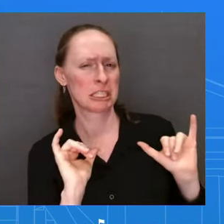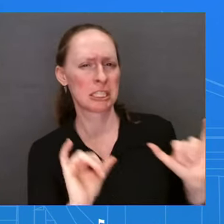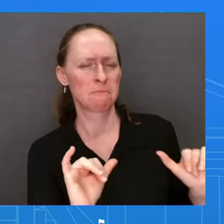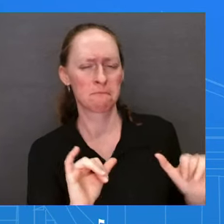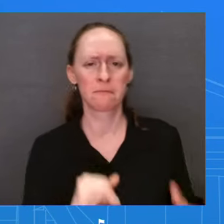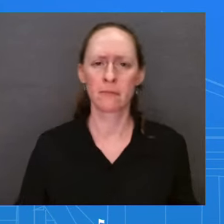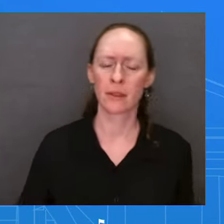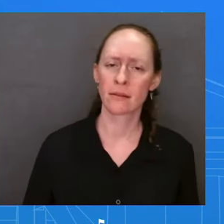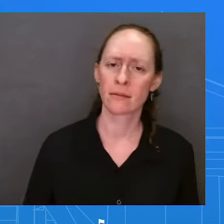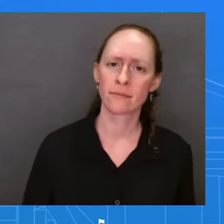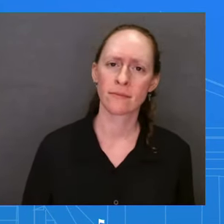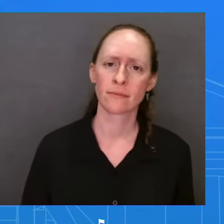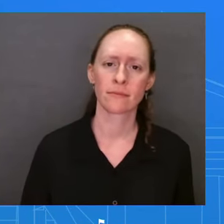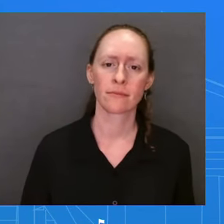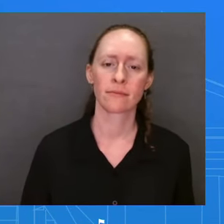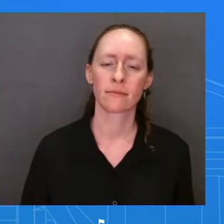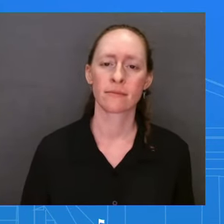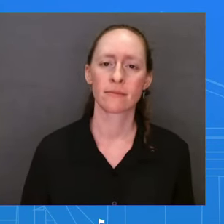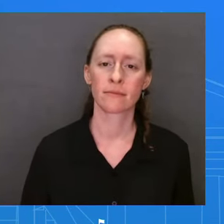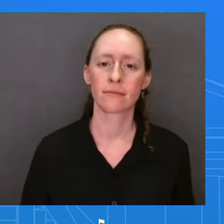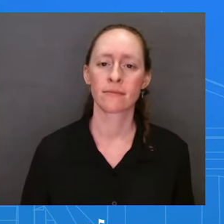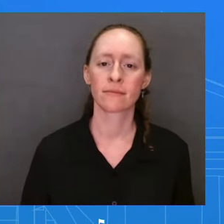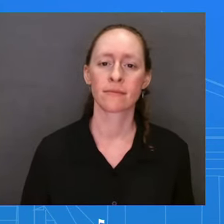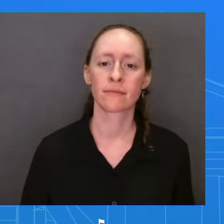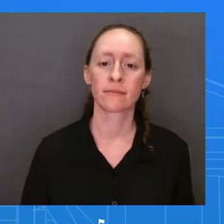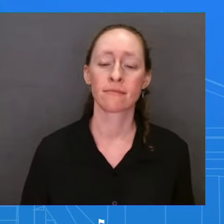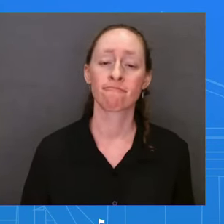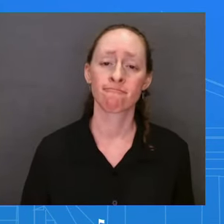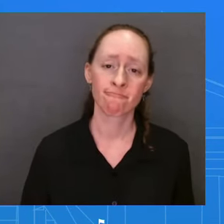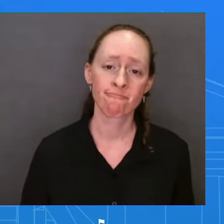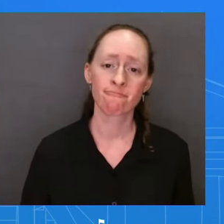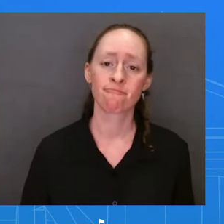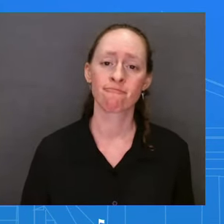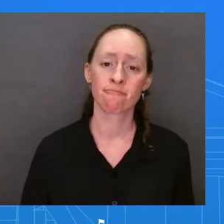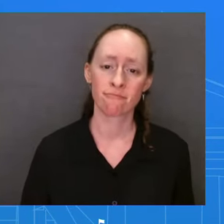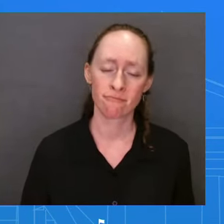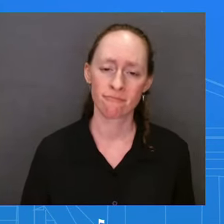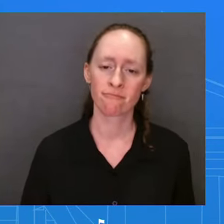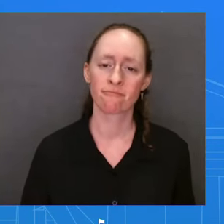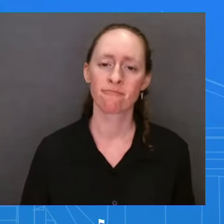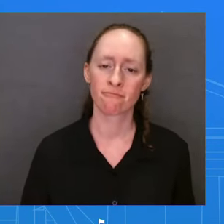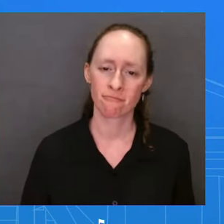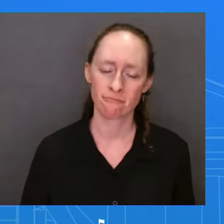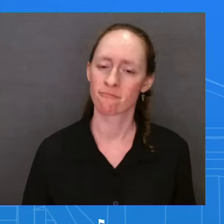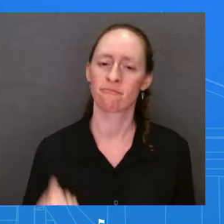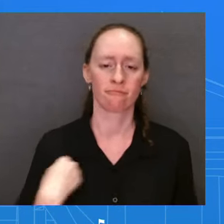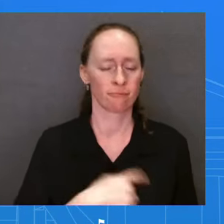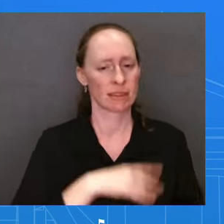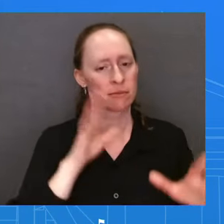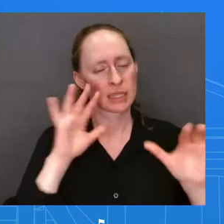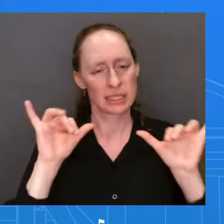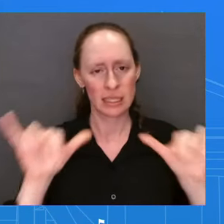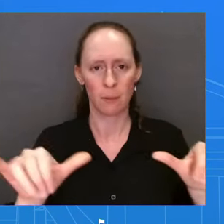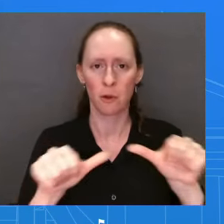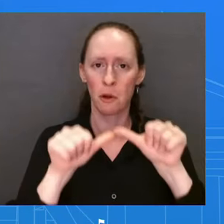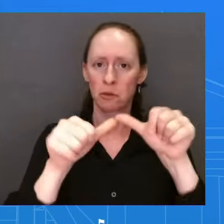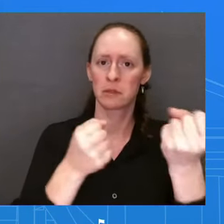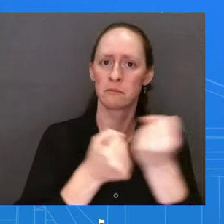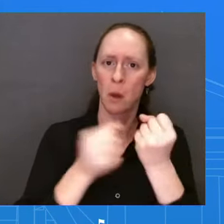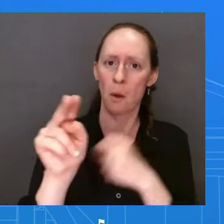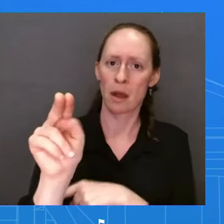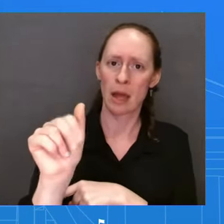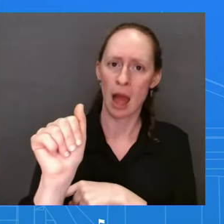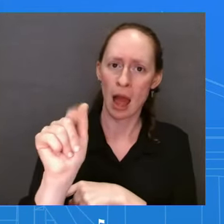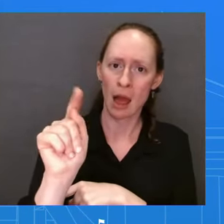remain committed to the collective defense of the NATO alliance, which of course includes which of course includes Poland. And